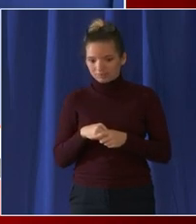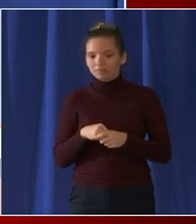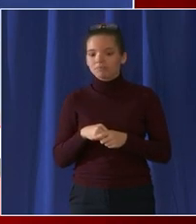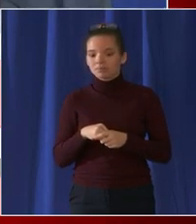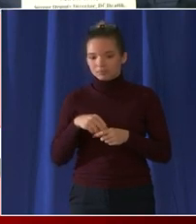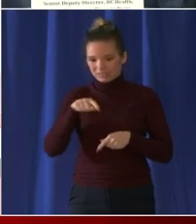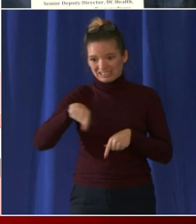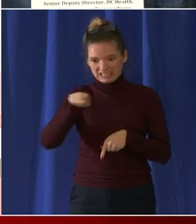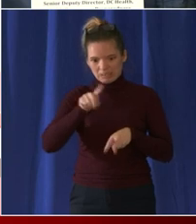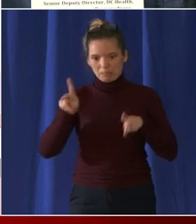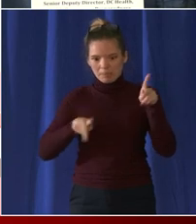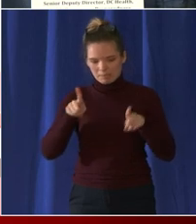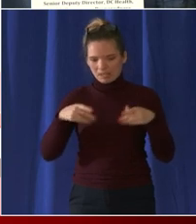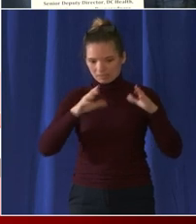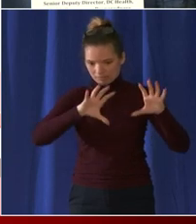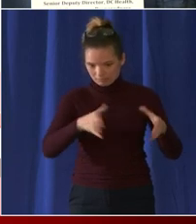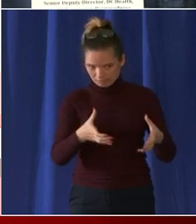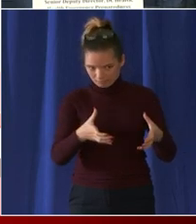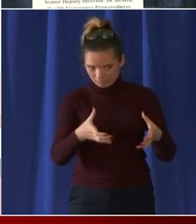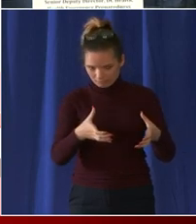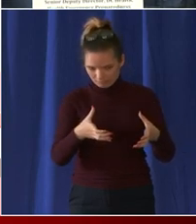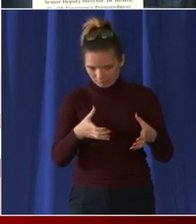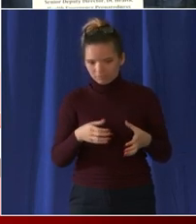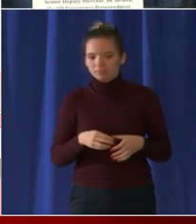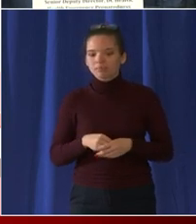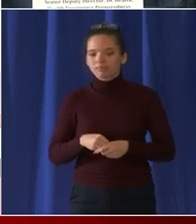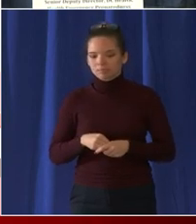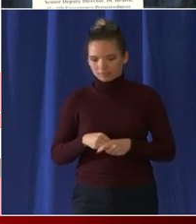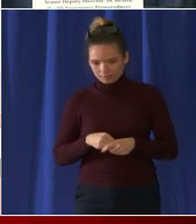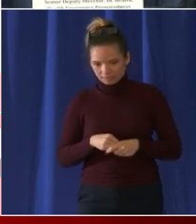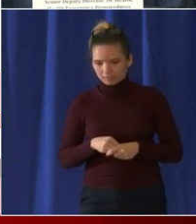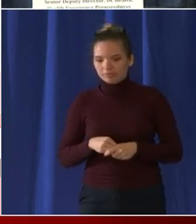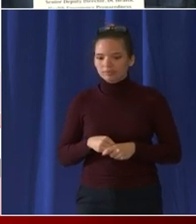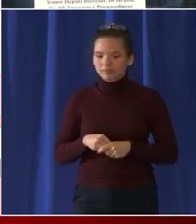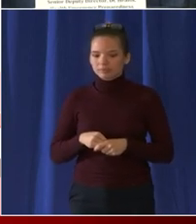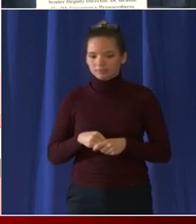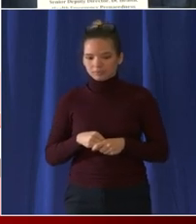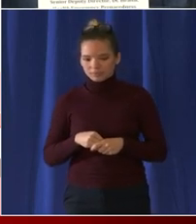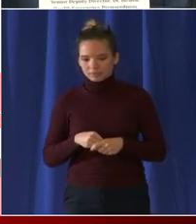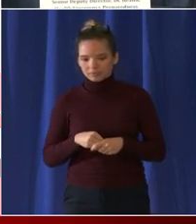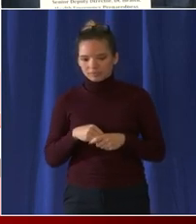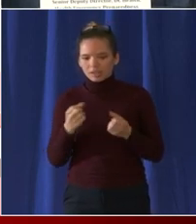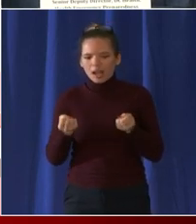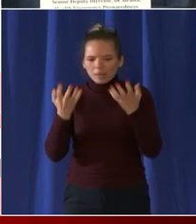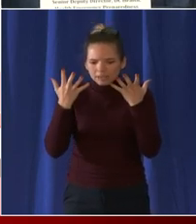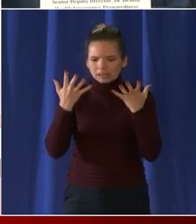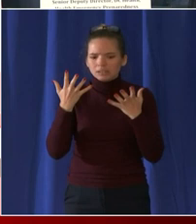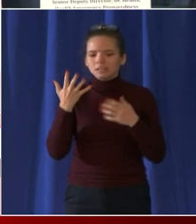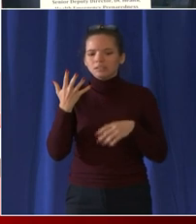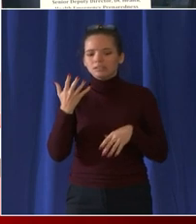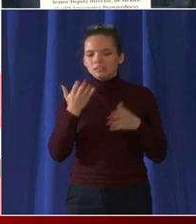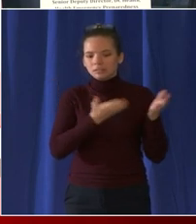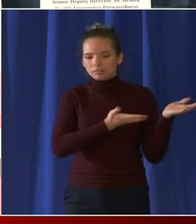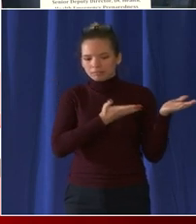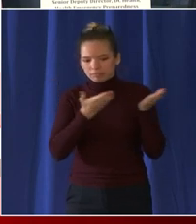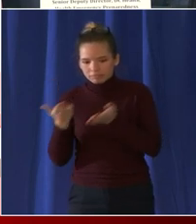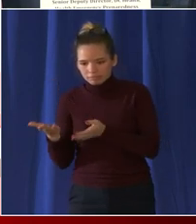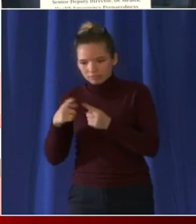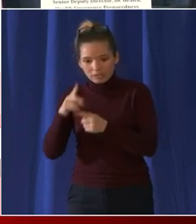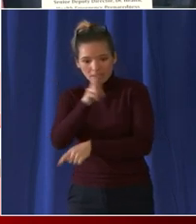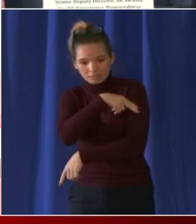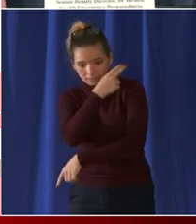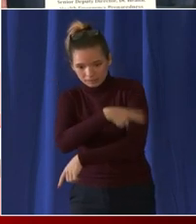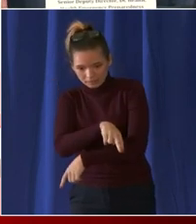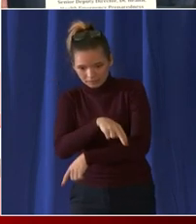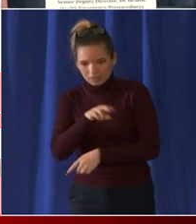we've talked a lot of over the last couple of weeks about hospitalization our hospitalization rates are staying relatively steady at 4